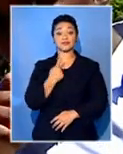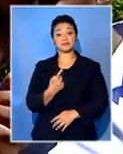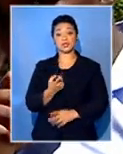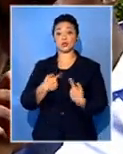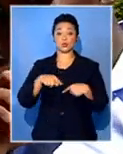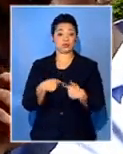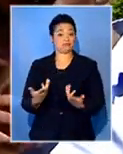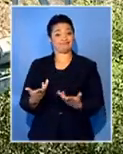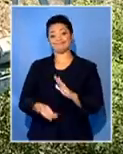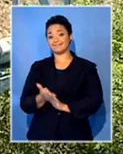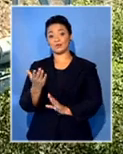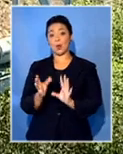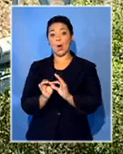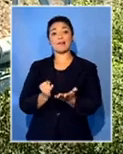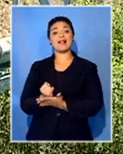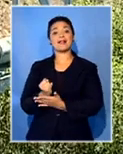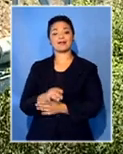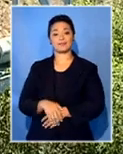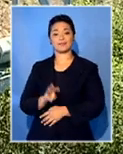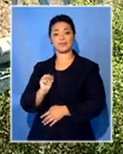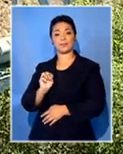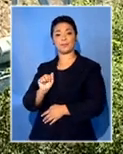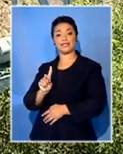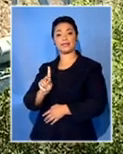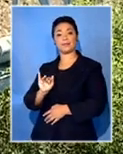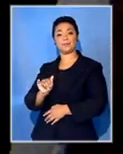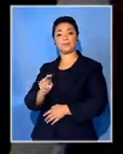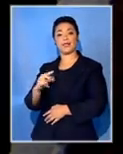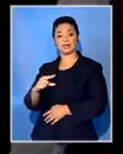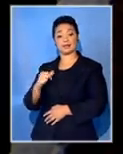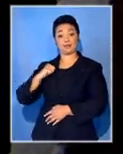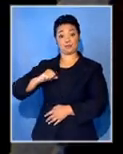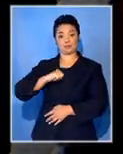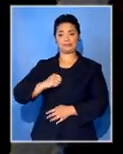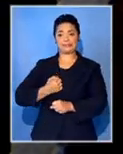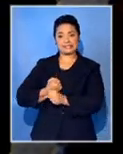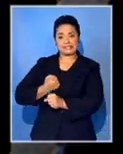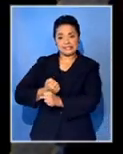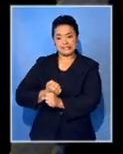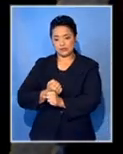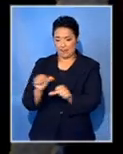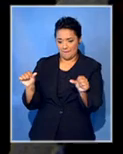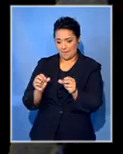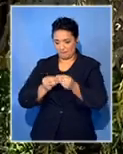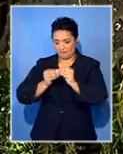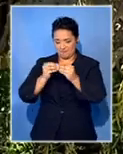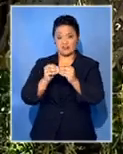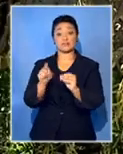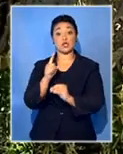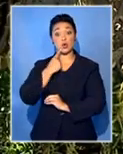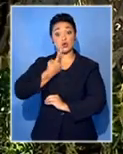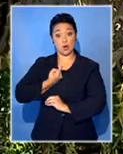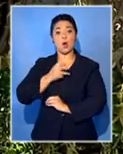out early today. The Madibeng municipality is racing against time to have the water supply fully restored by tomorrow,